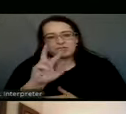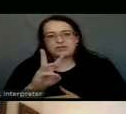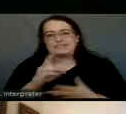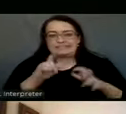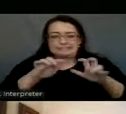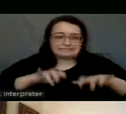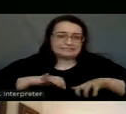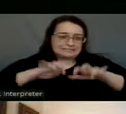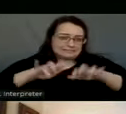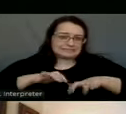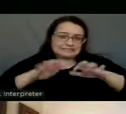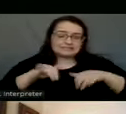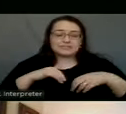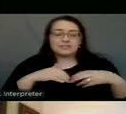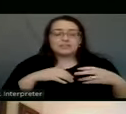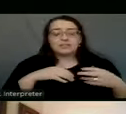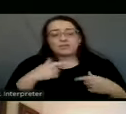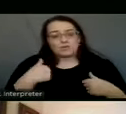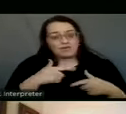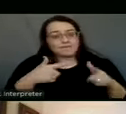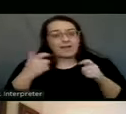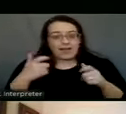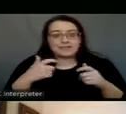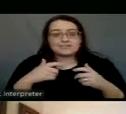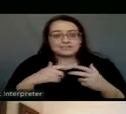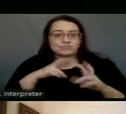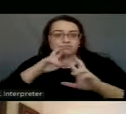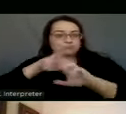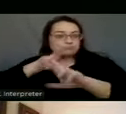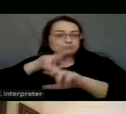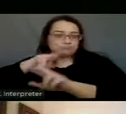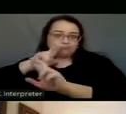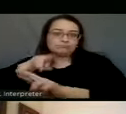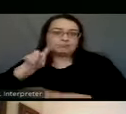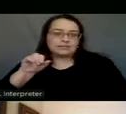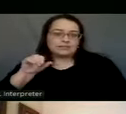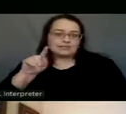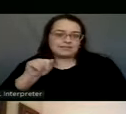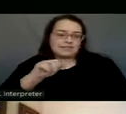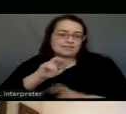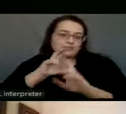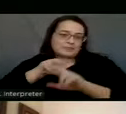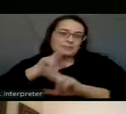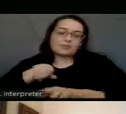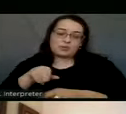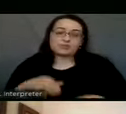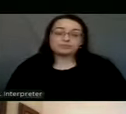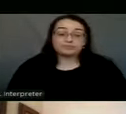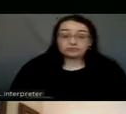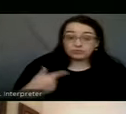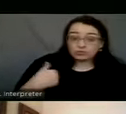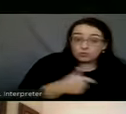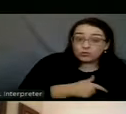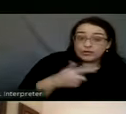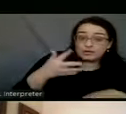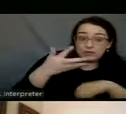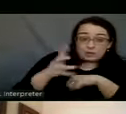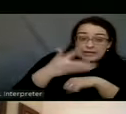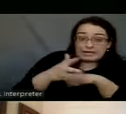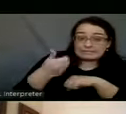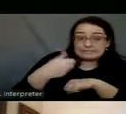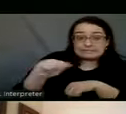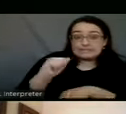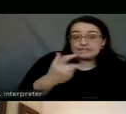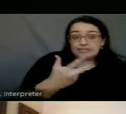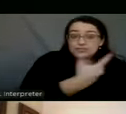But we are, we really have a fast turnaround time on data entry. Have we had to waste any of